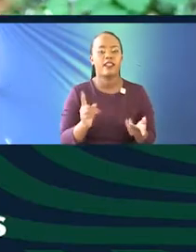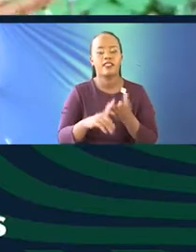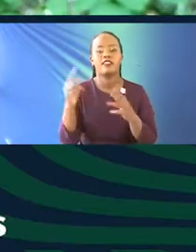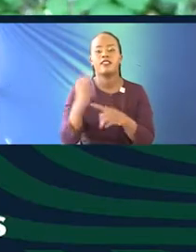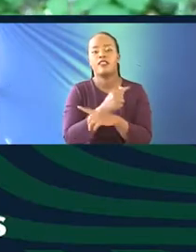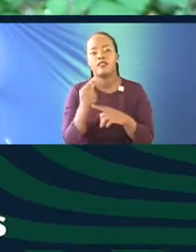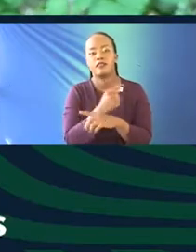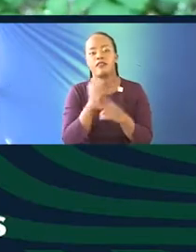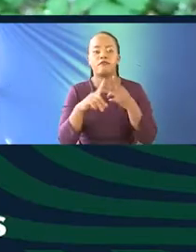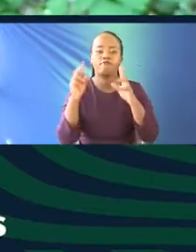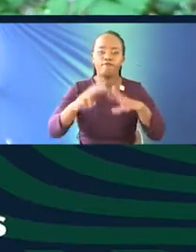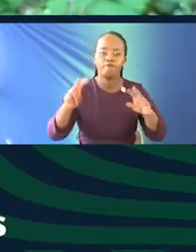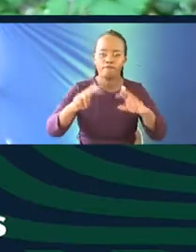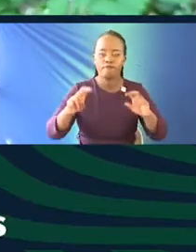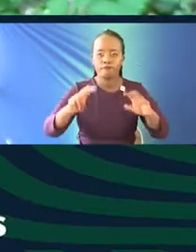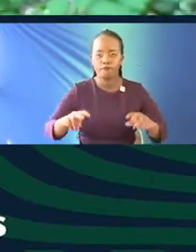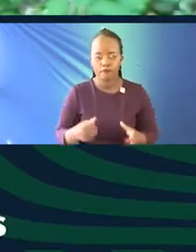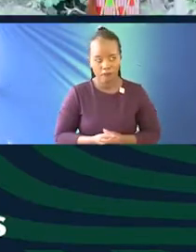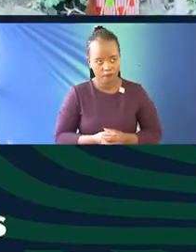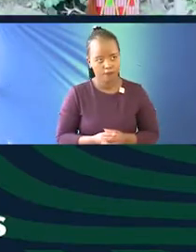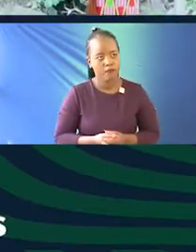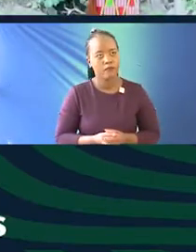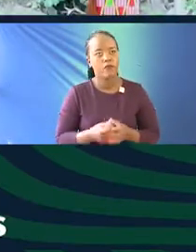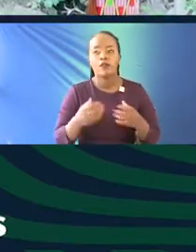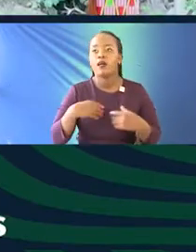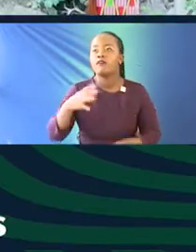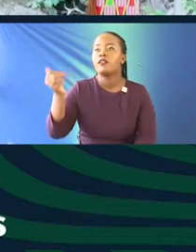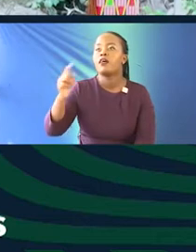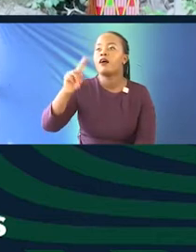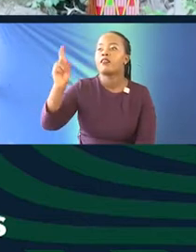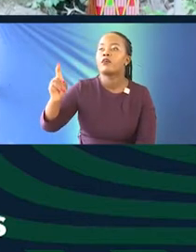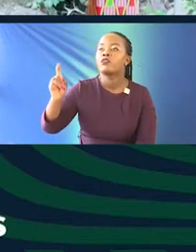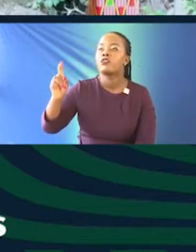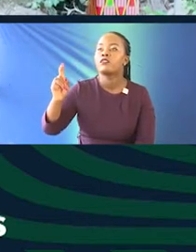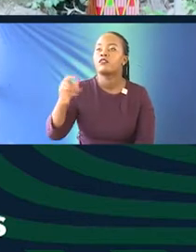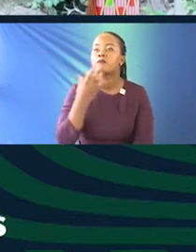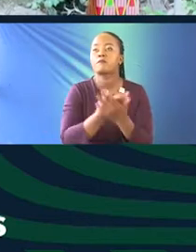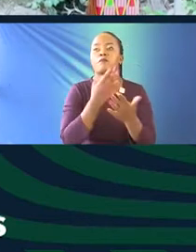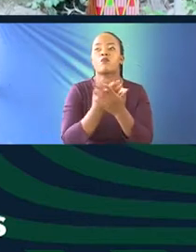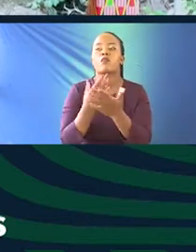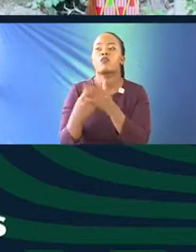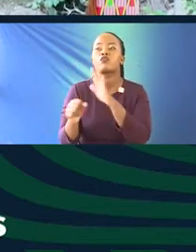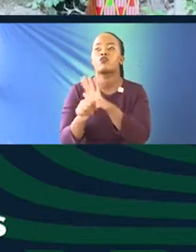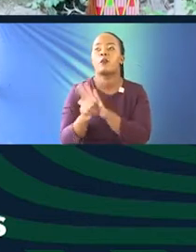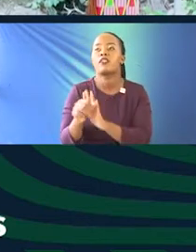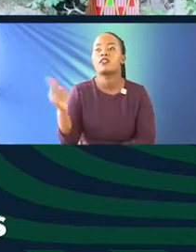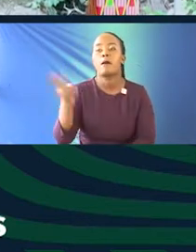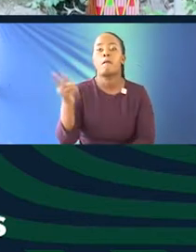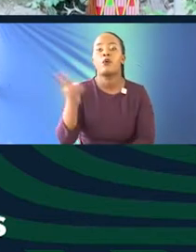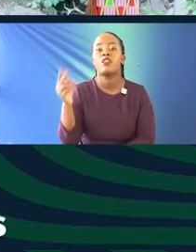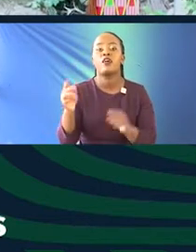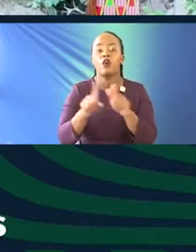the training, the research, etc. Okay. There's a question at the back. Thank you very much, both of you. And it's